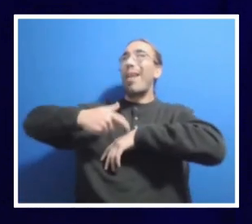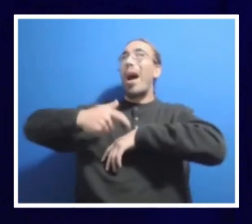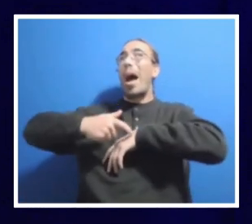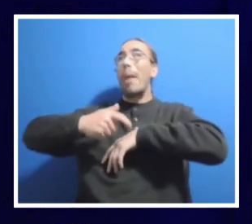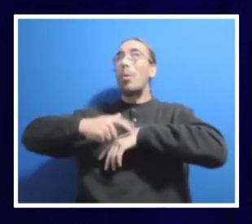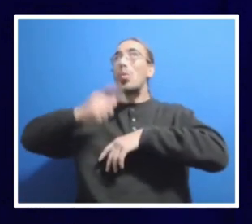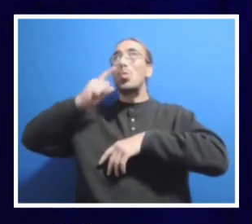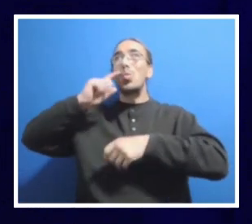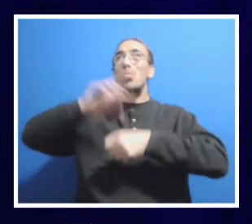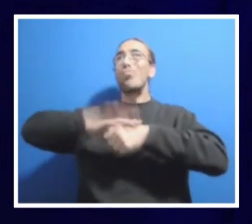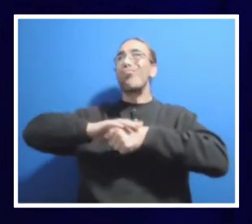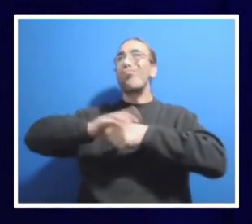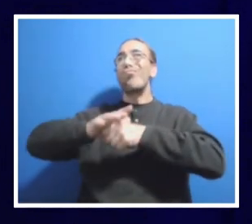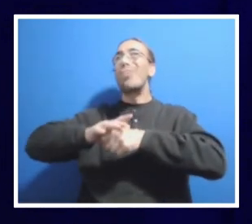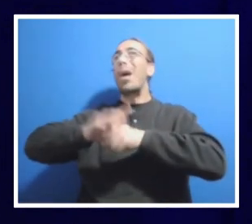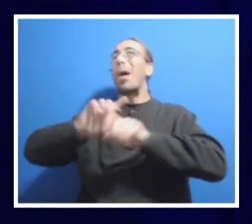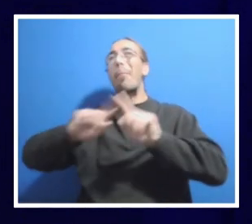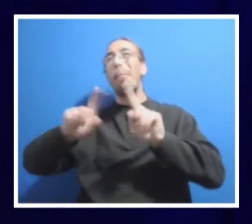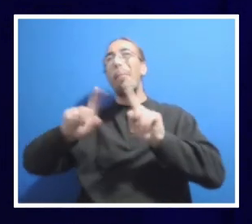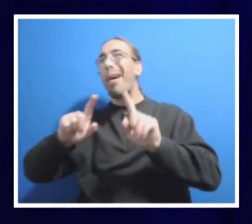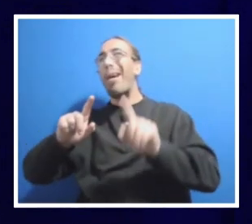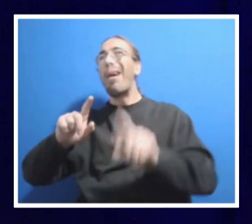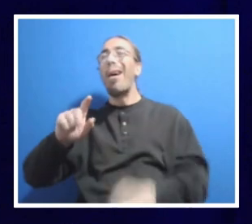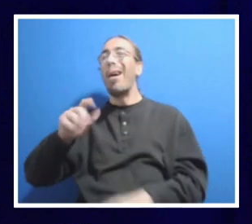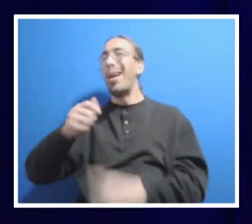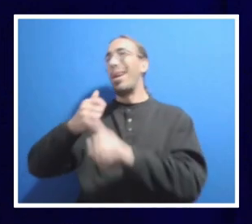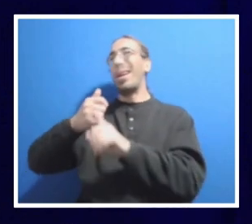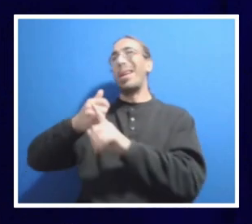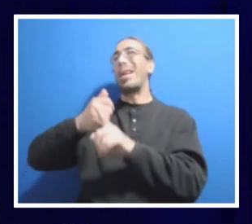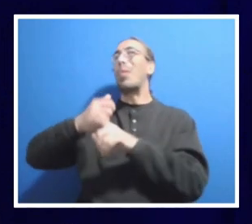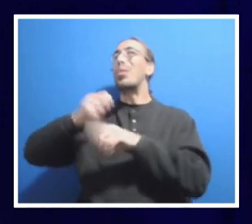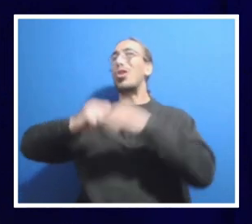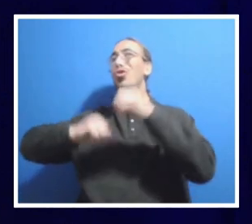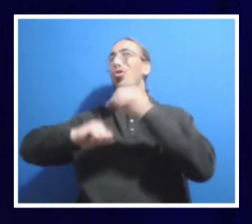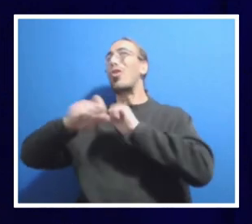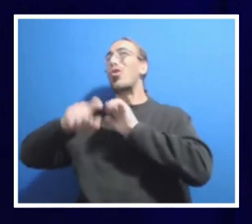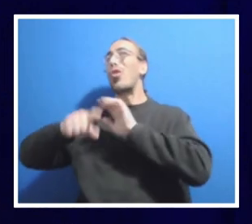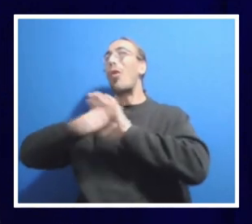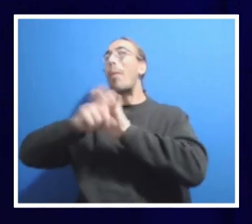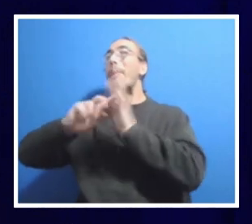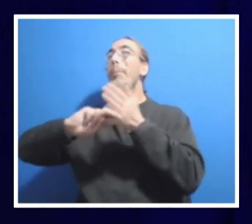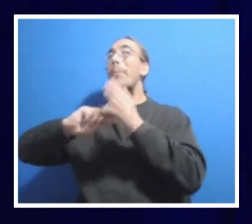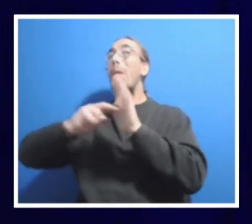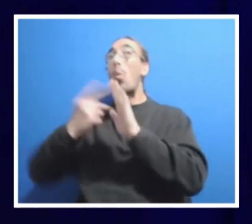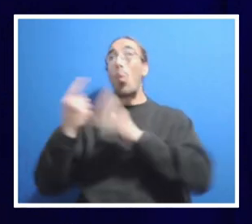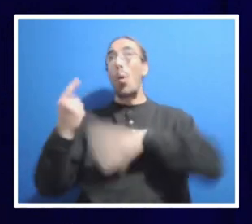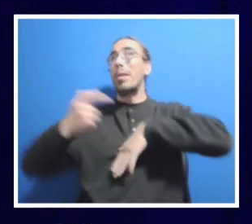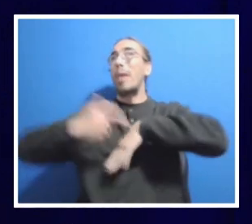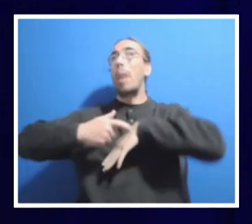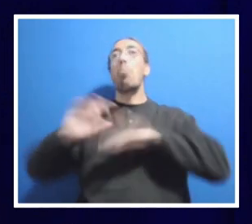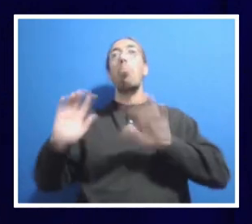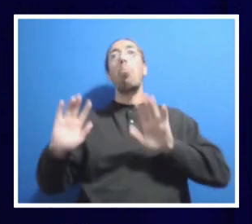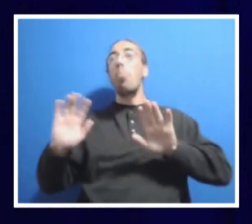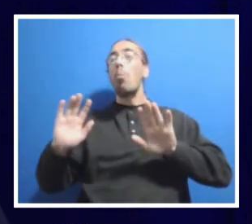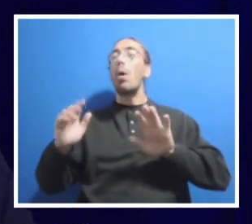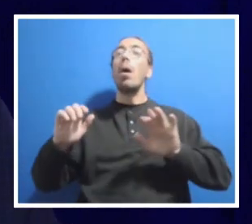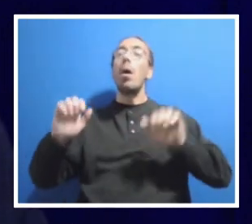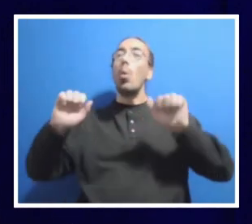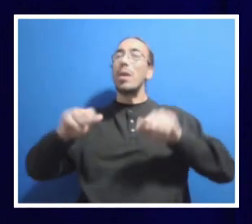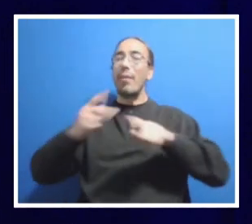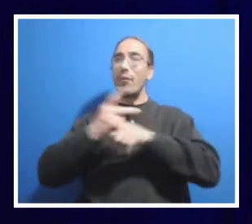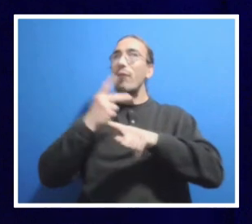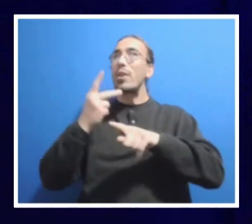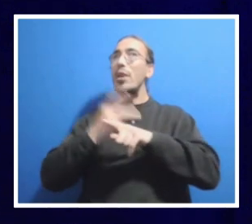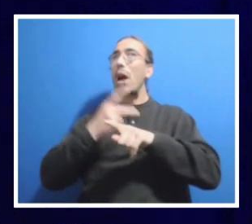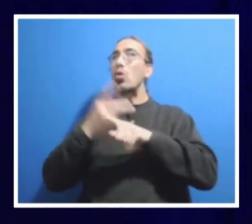The reality, though, is it's a structural deficit, meaning it's not a one time deal. We need to figure out an answer. And